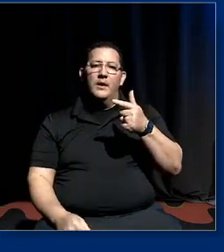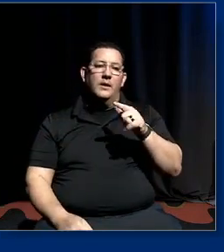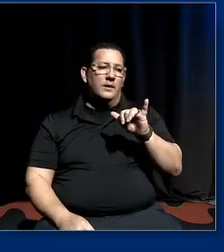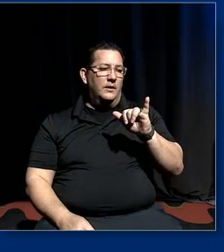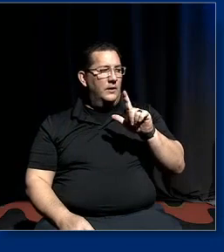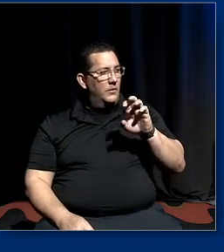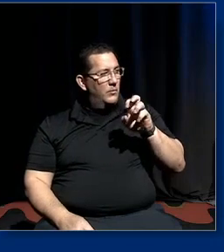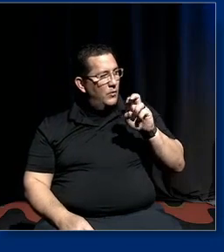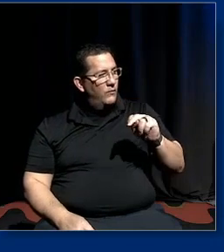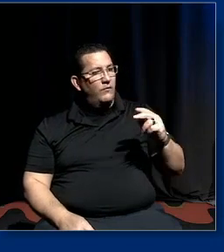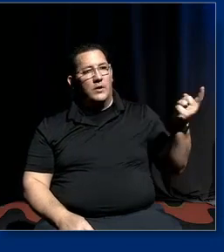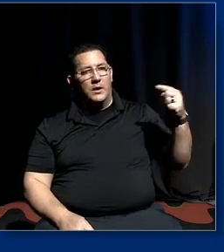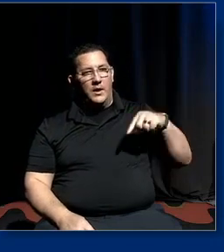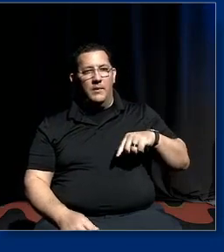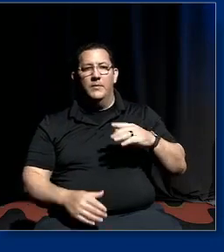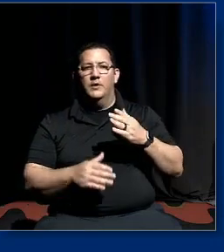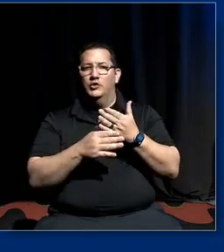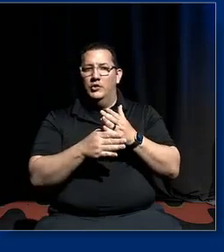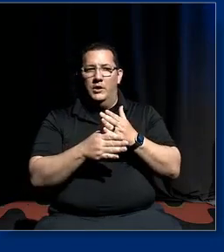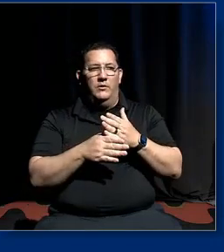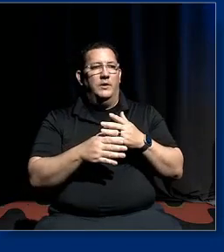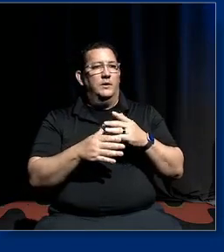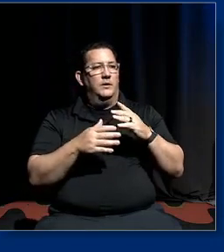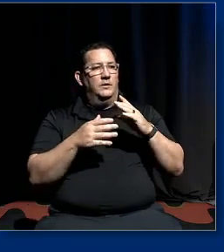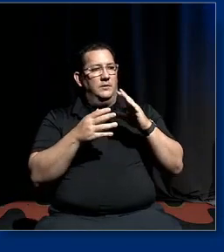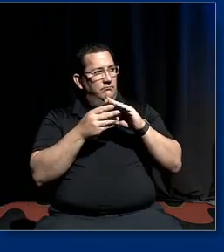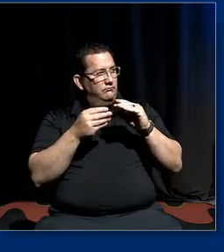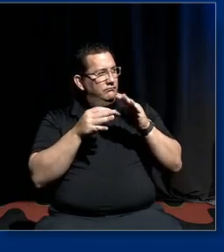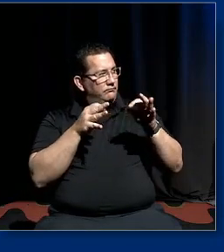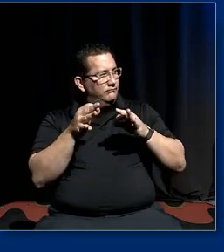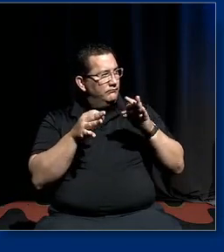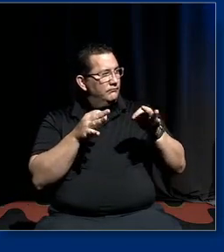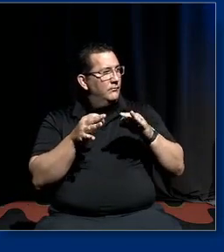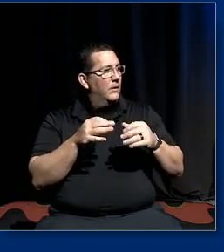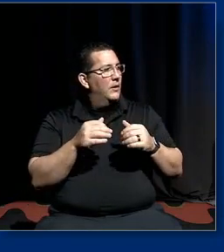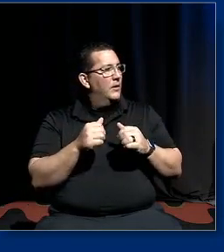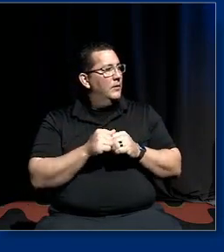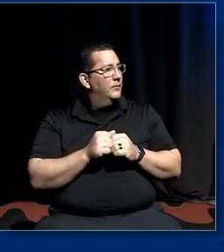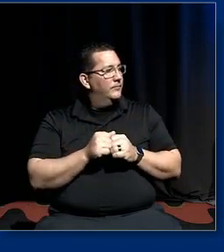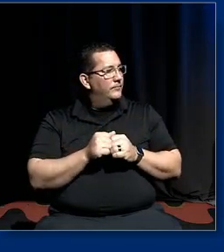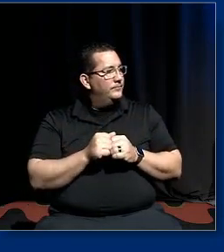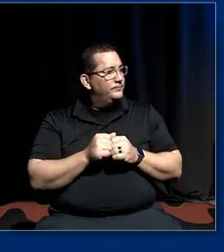in a very transparent way with us